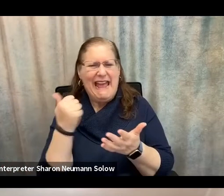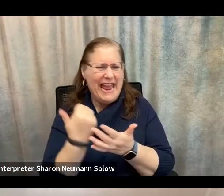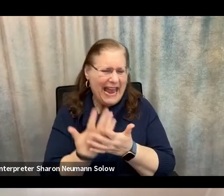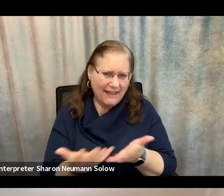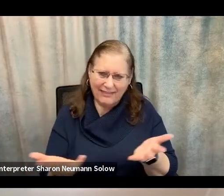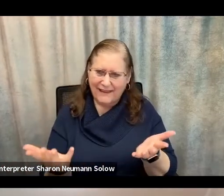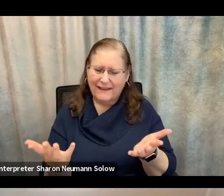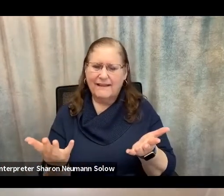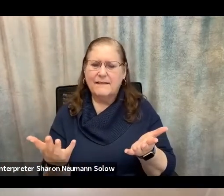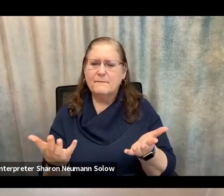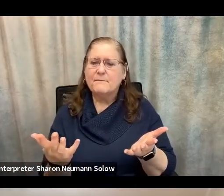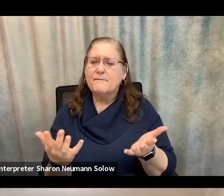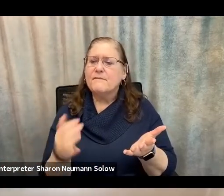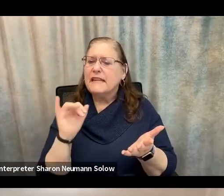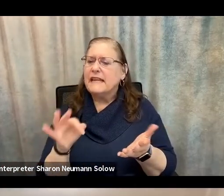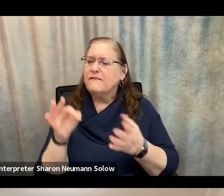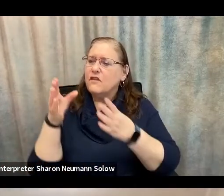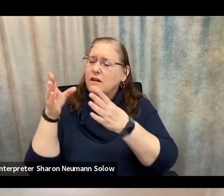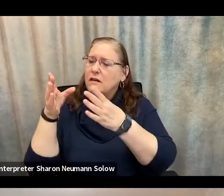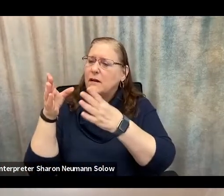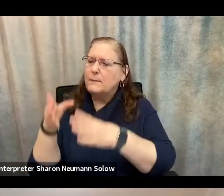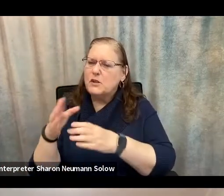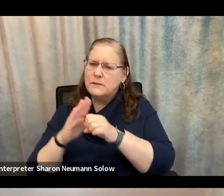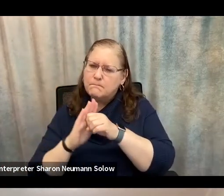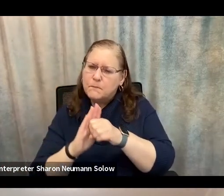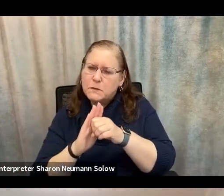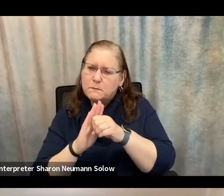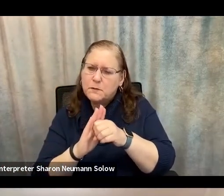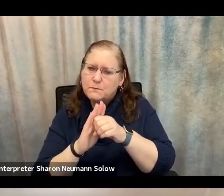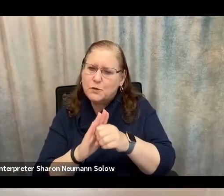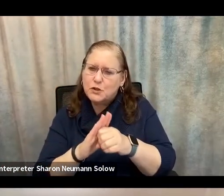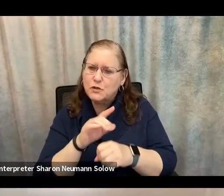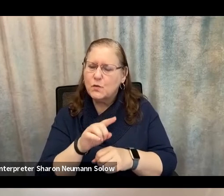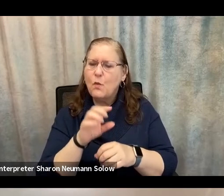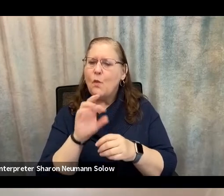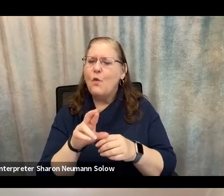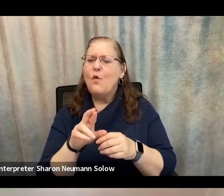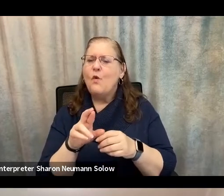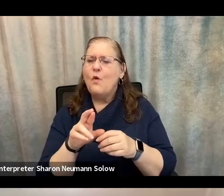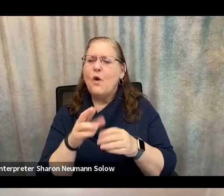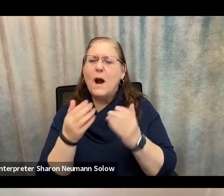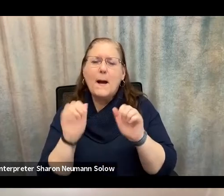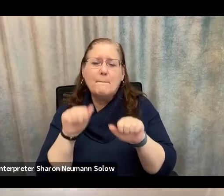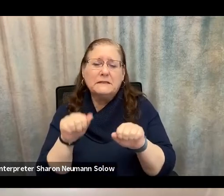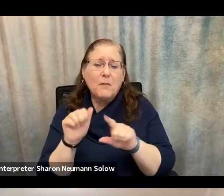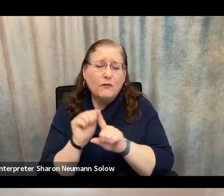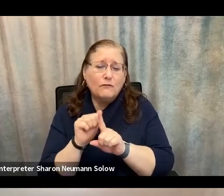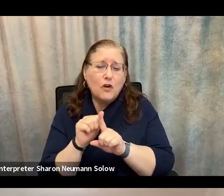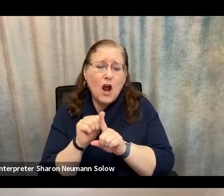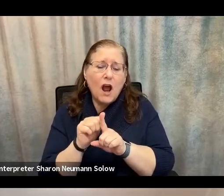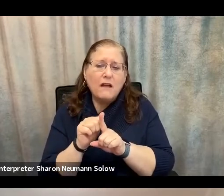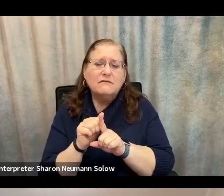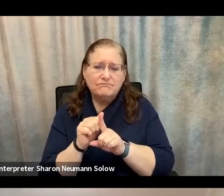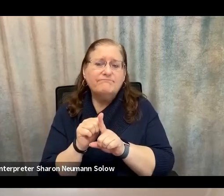someone is either pushing you or where there could potentially be fraud is something that more generally the